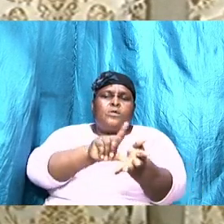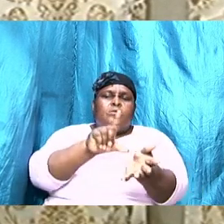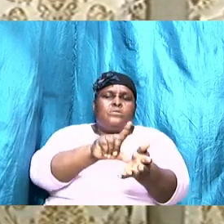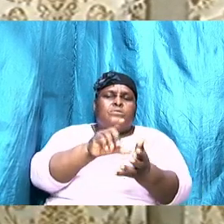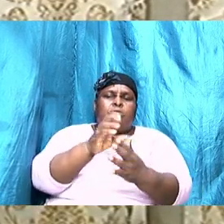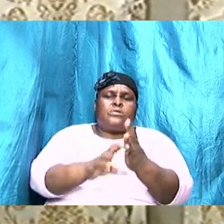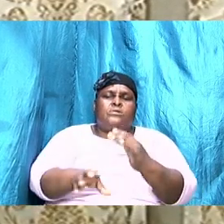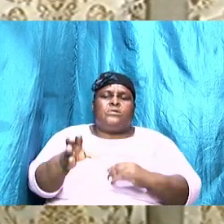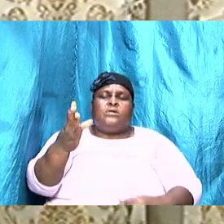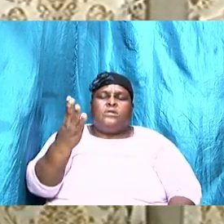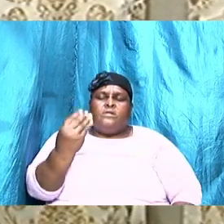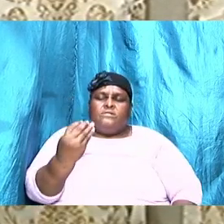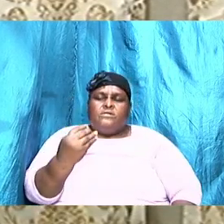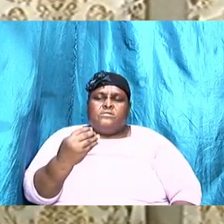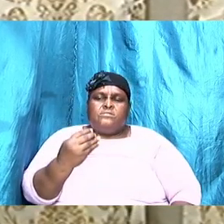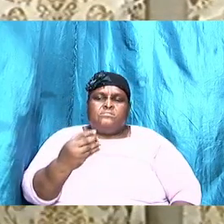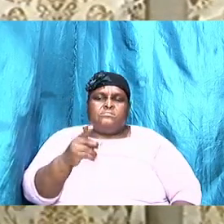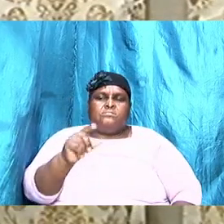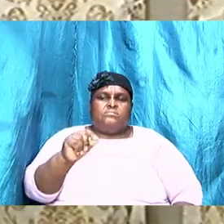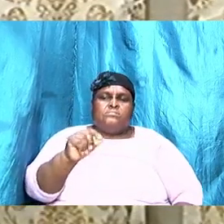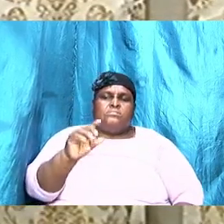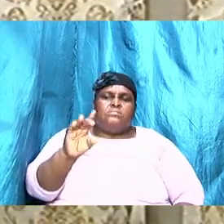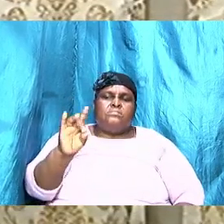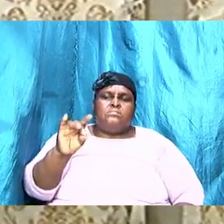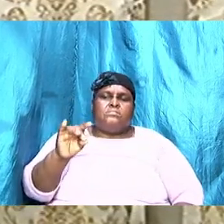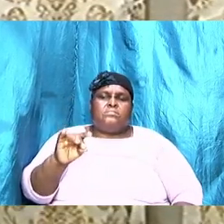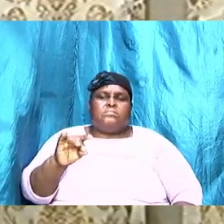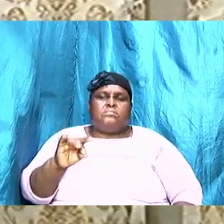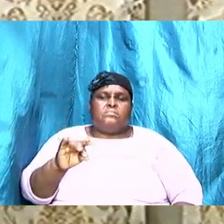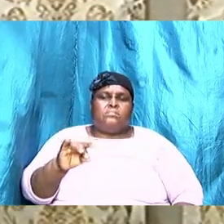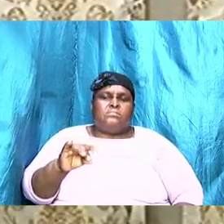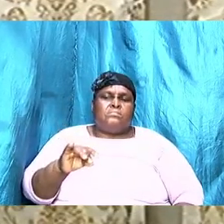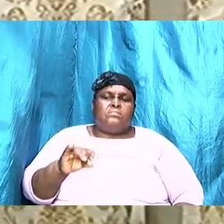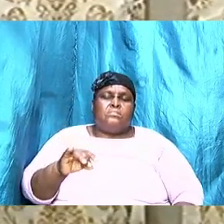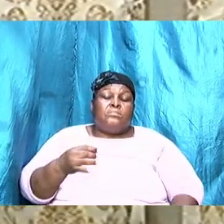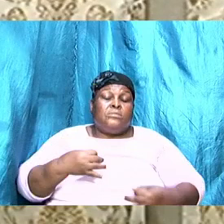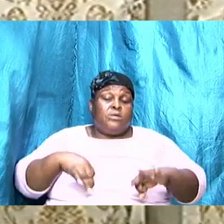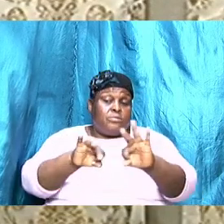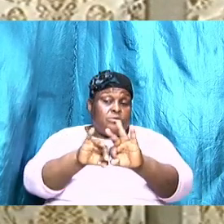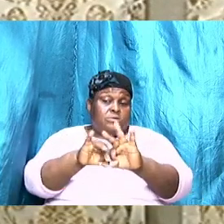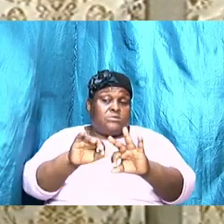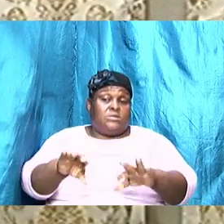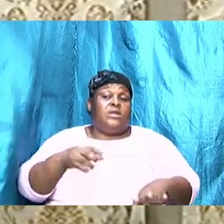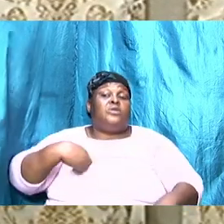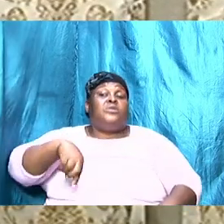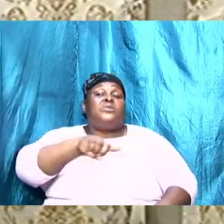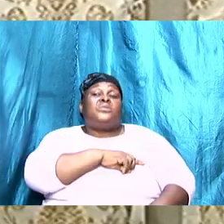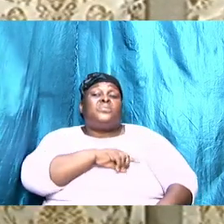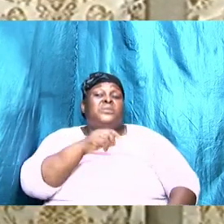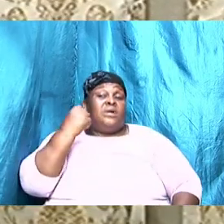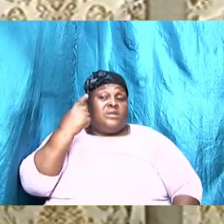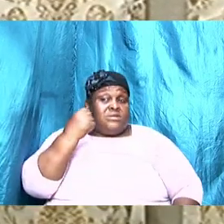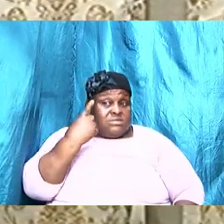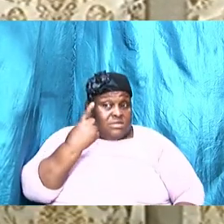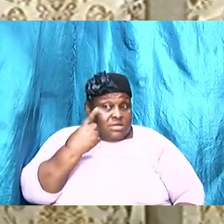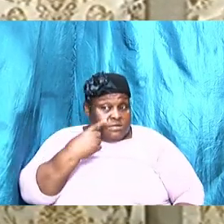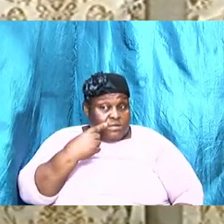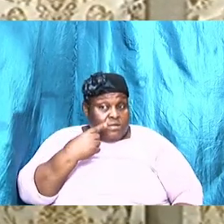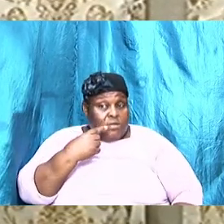verses 28 to 30 it is important that we understand how crucial